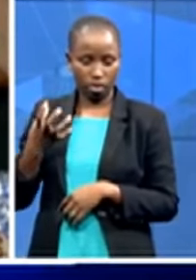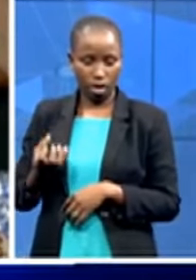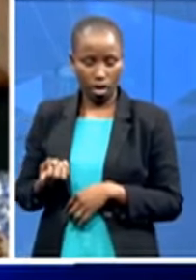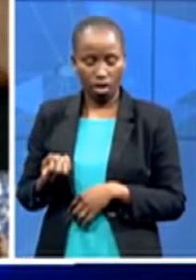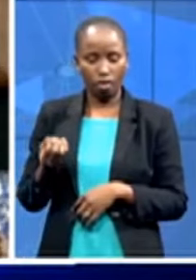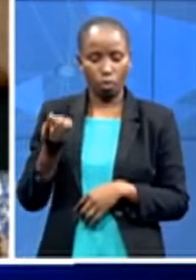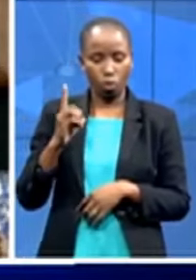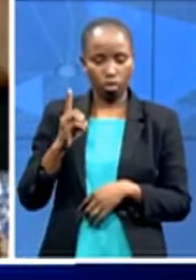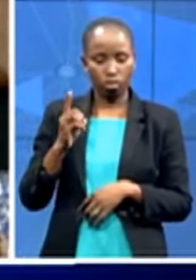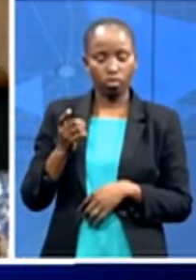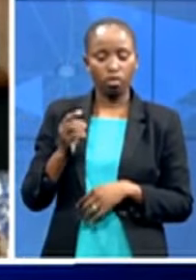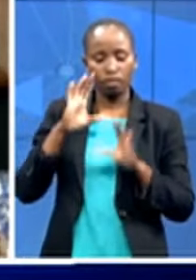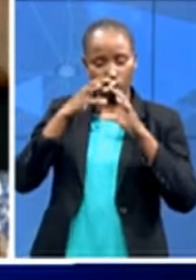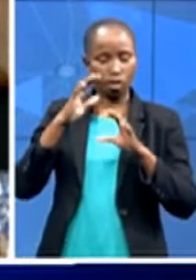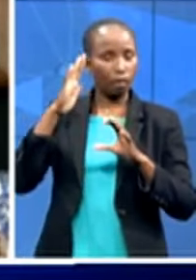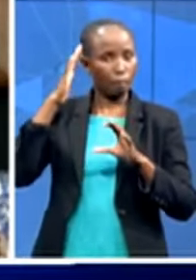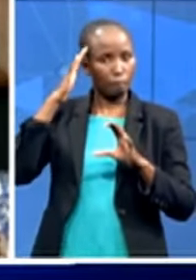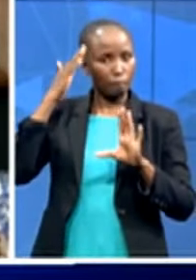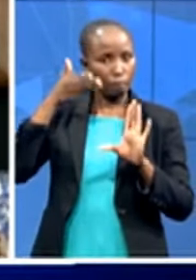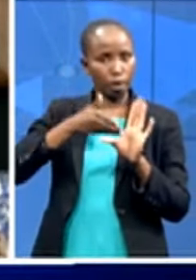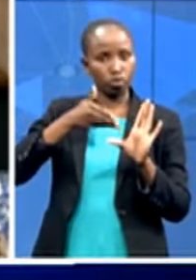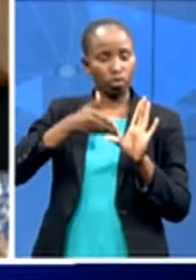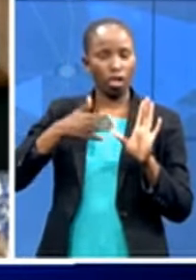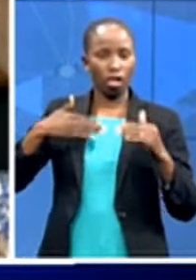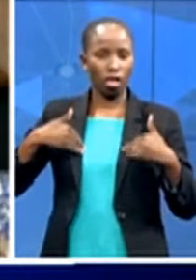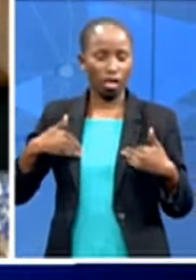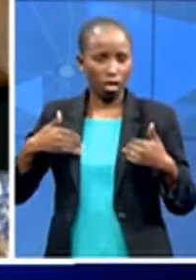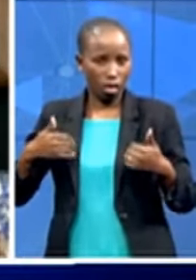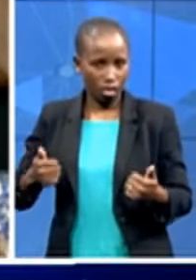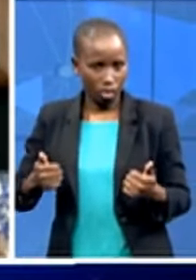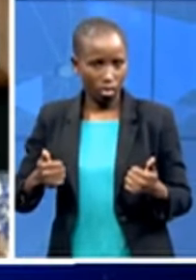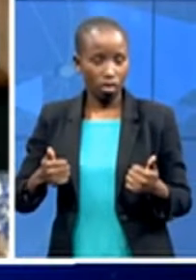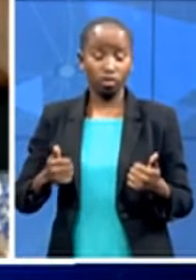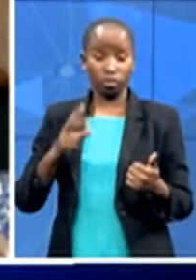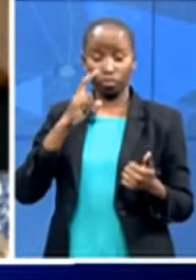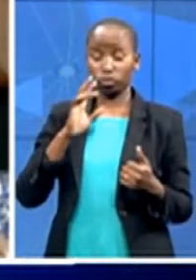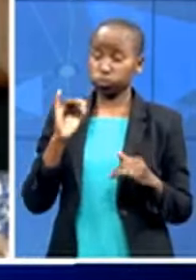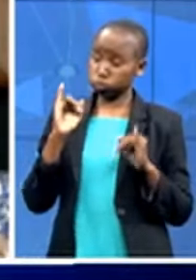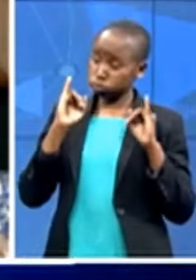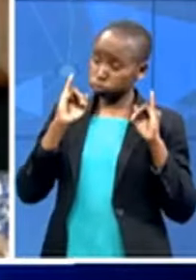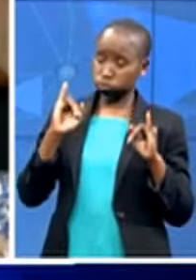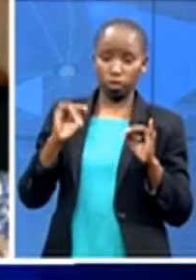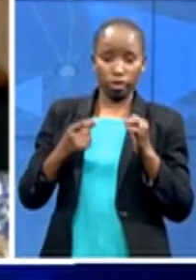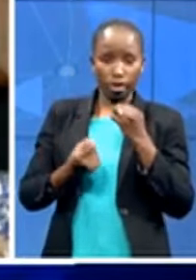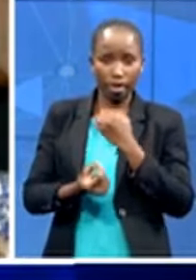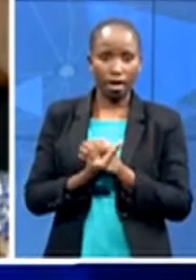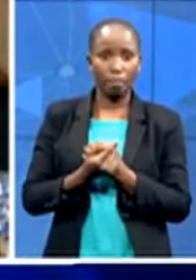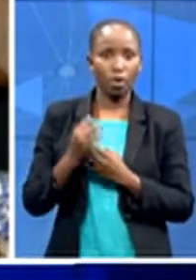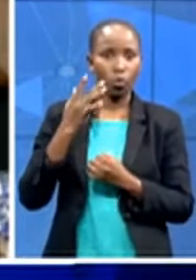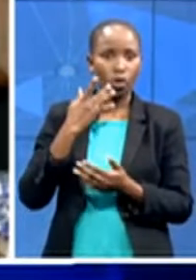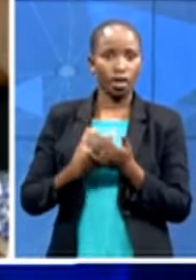mental health absolute pandemic that's followed with each wave of the covert pandemic so we've sort of followed